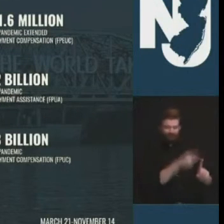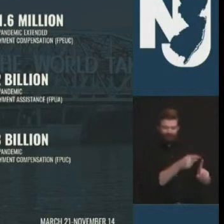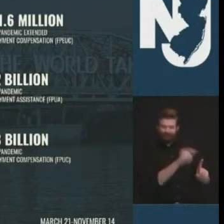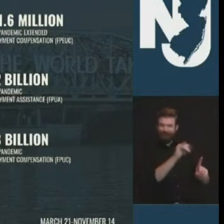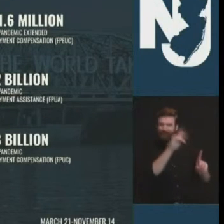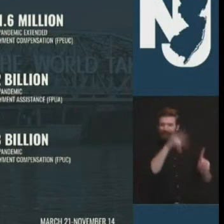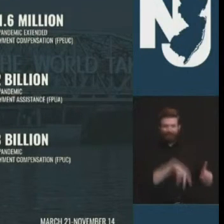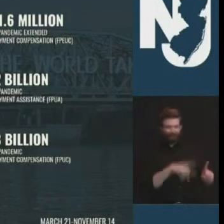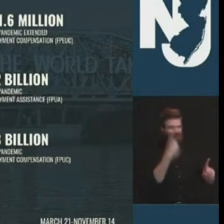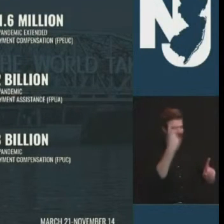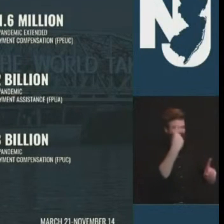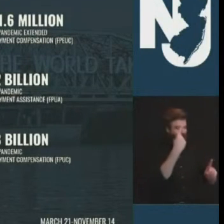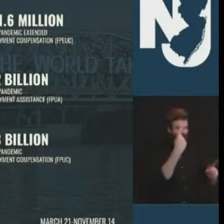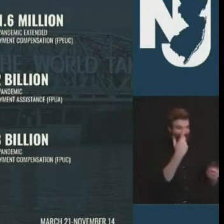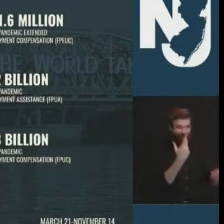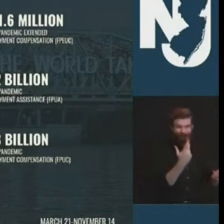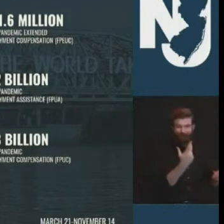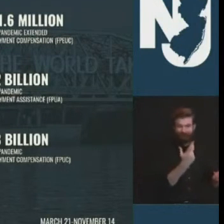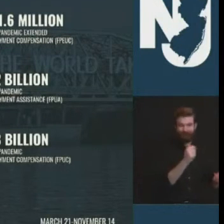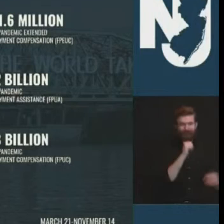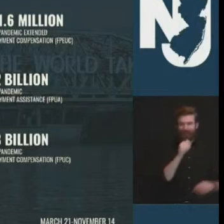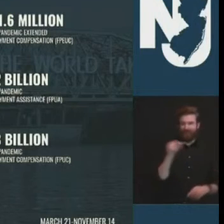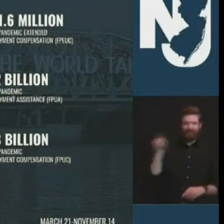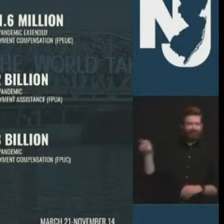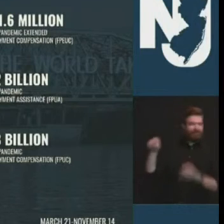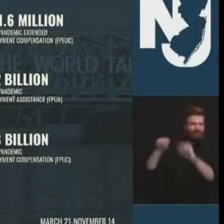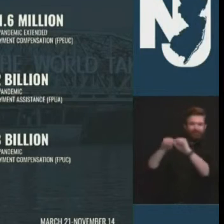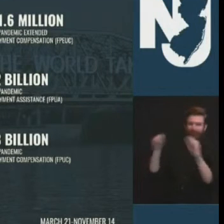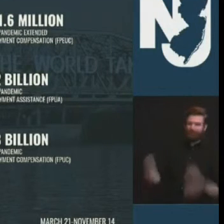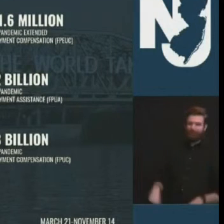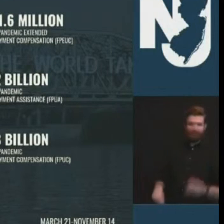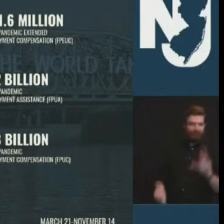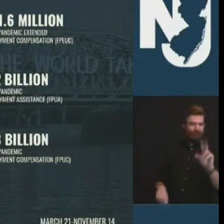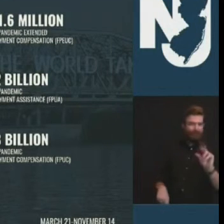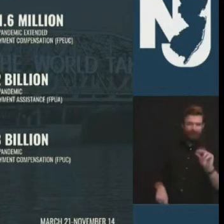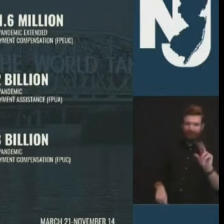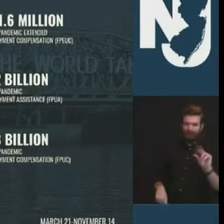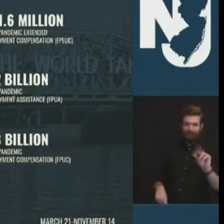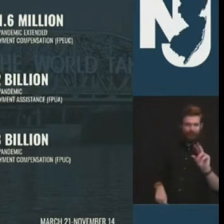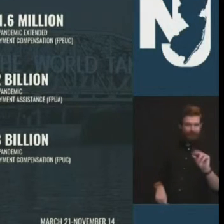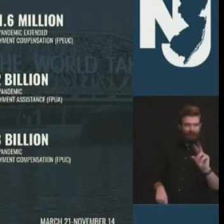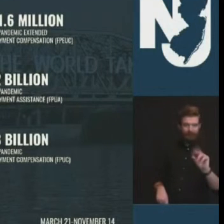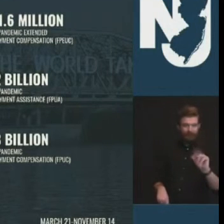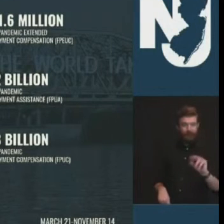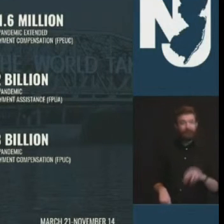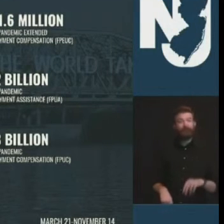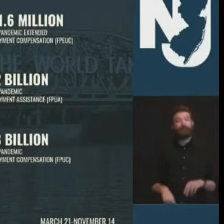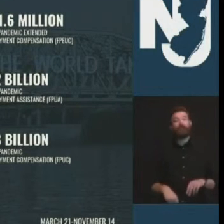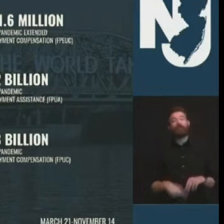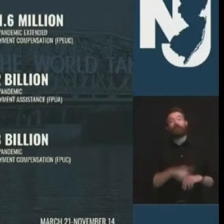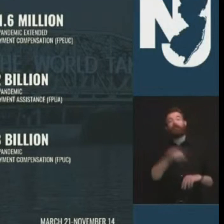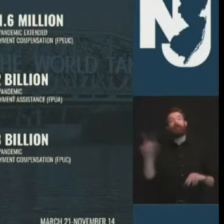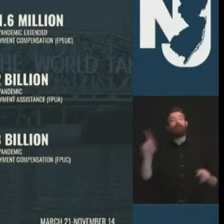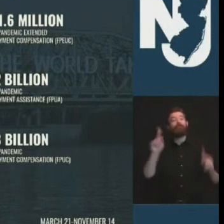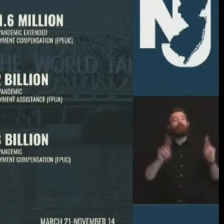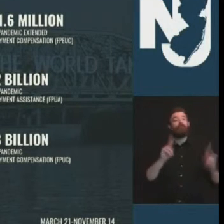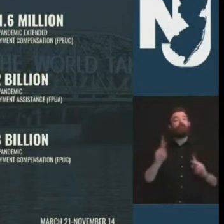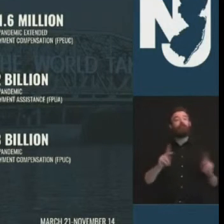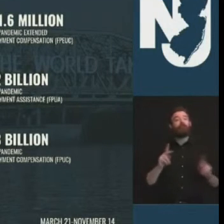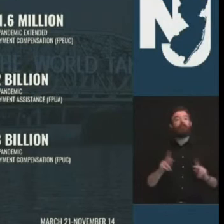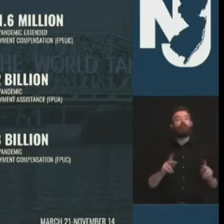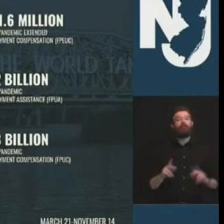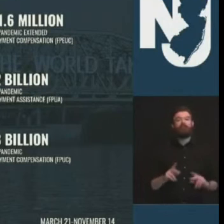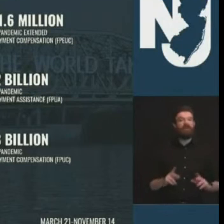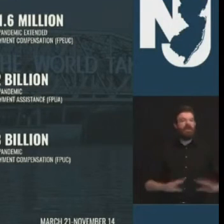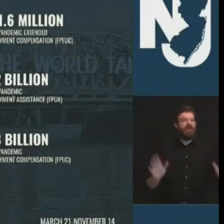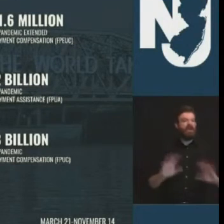and by the way i don't even blame the many folks out there who have been told they're not eligible and they're still out there uh screaming